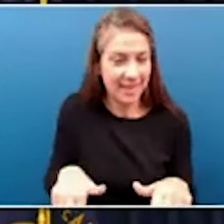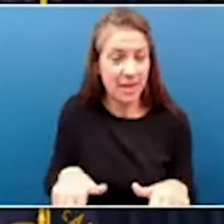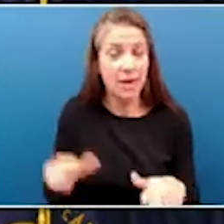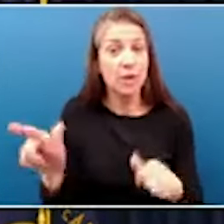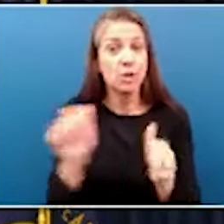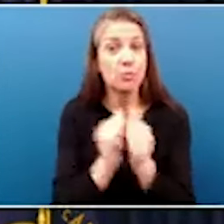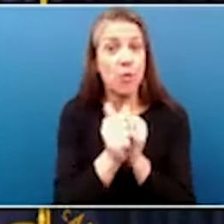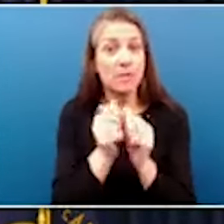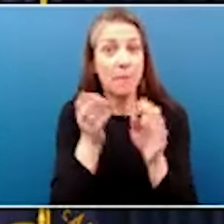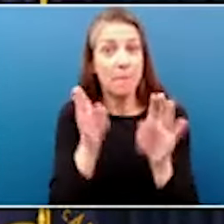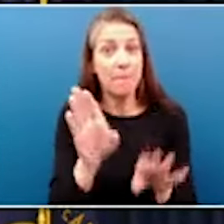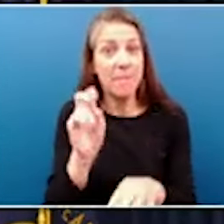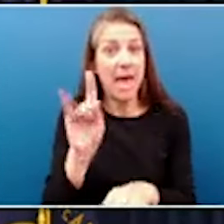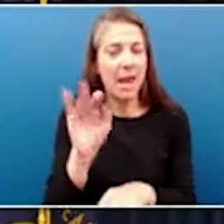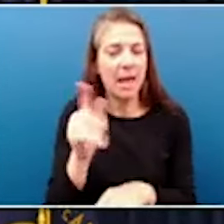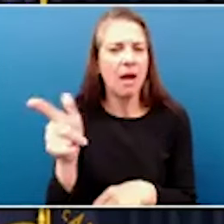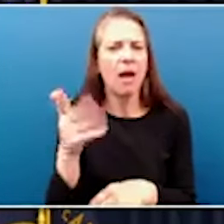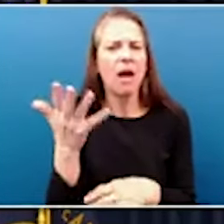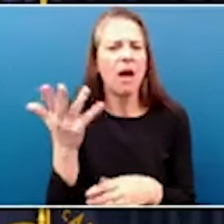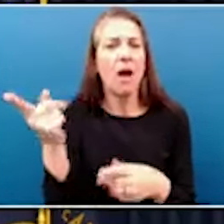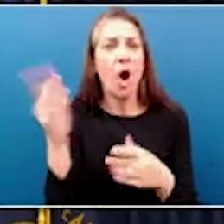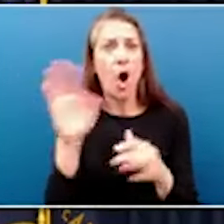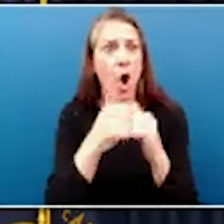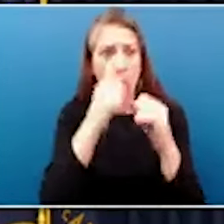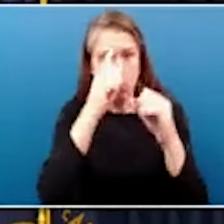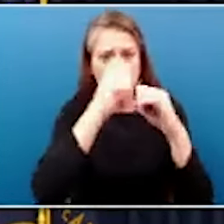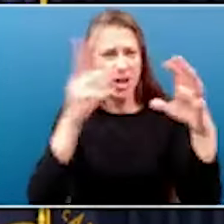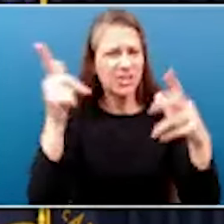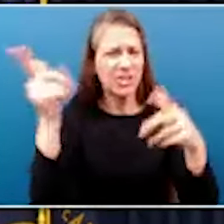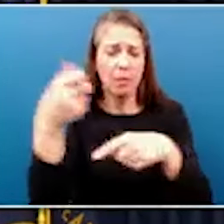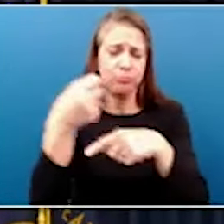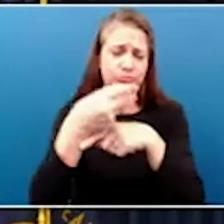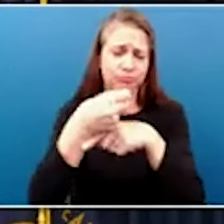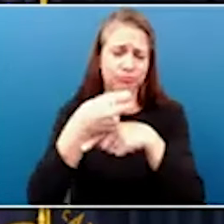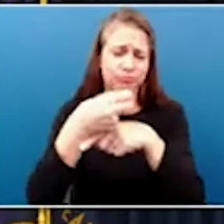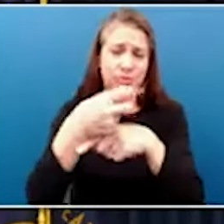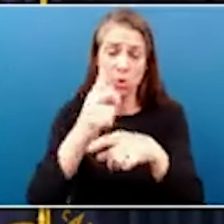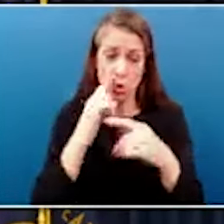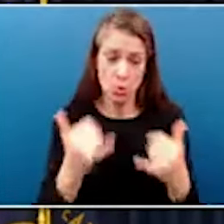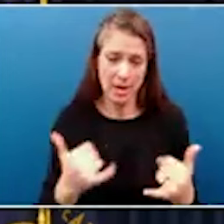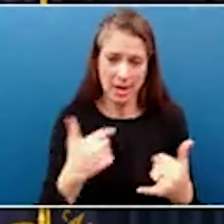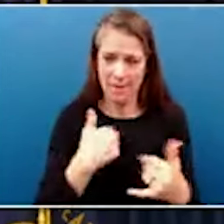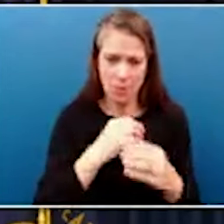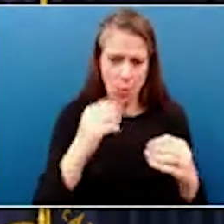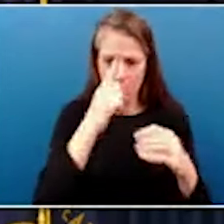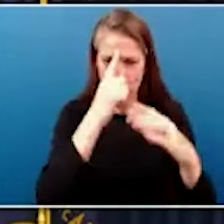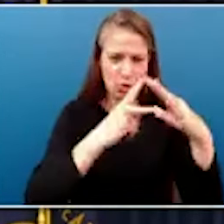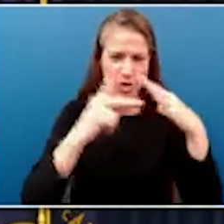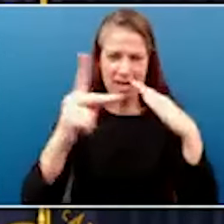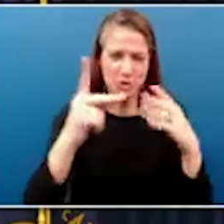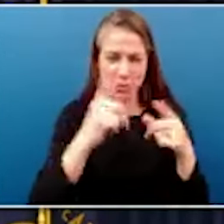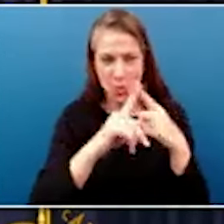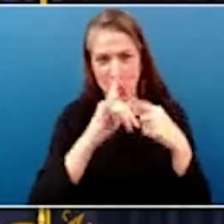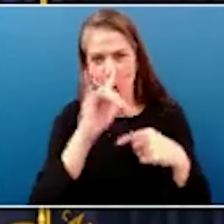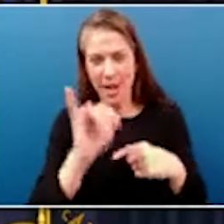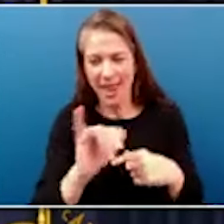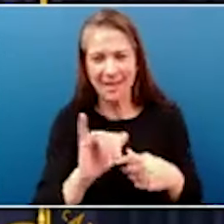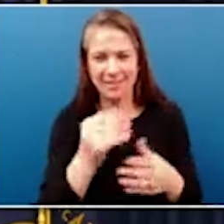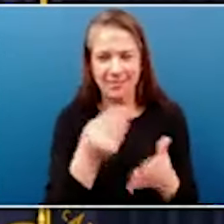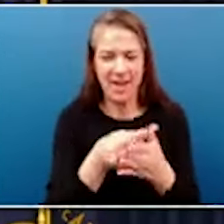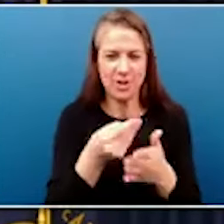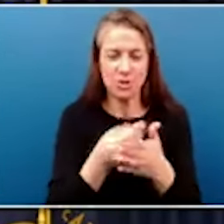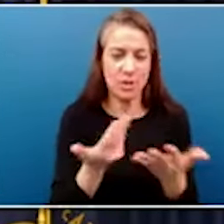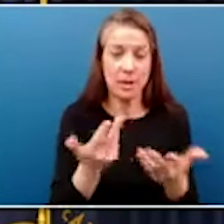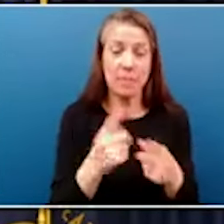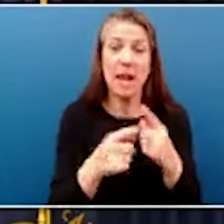smashing every projection that was out there. So I don't have one today about what we think it will bring in. And just about every